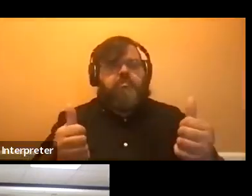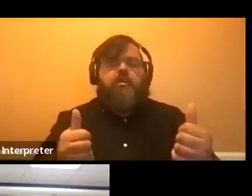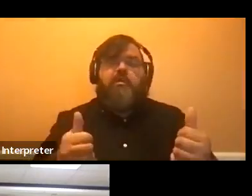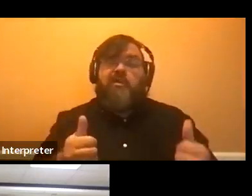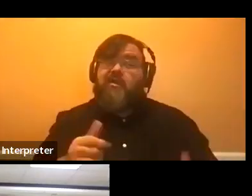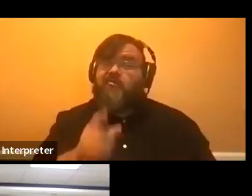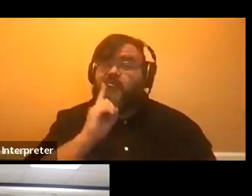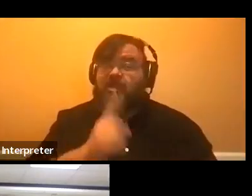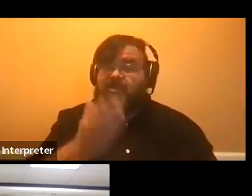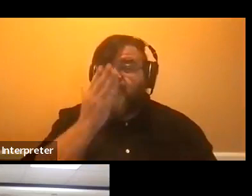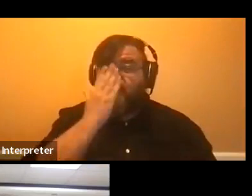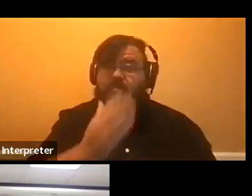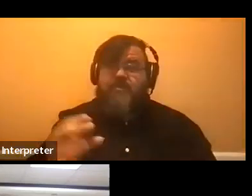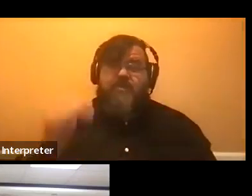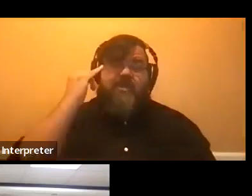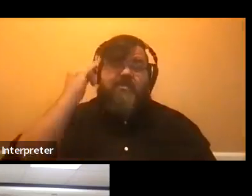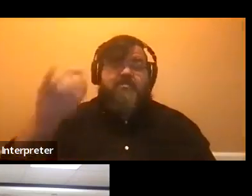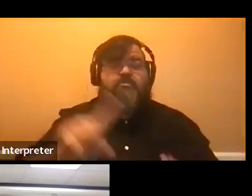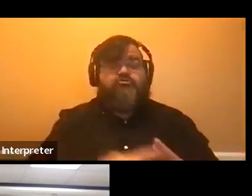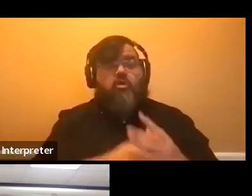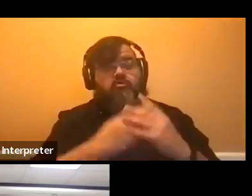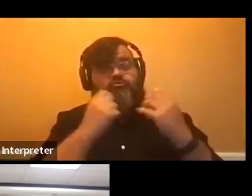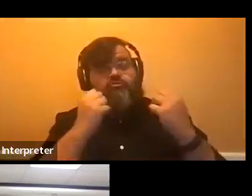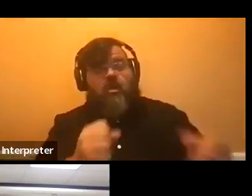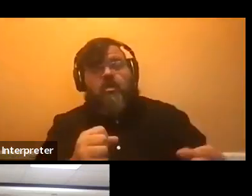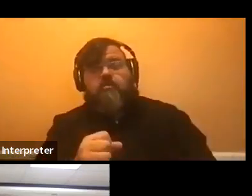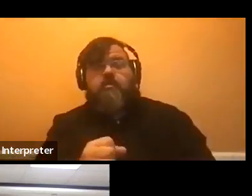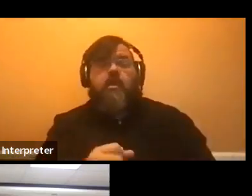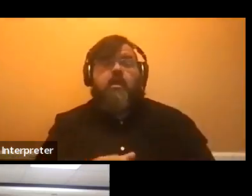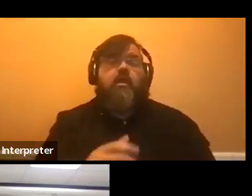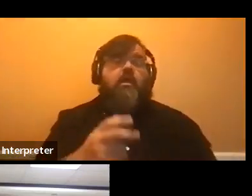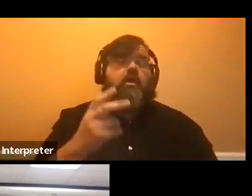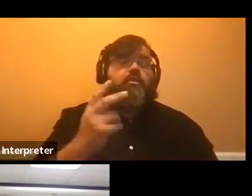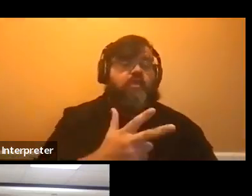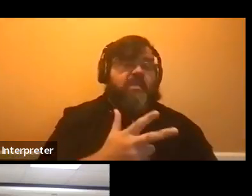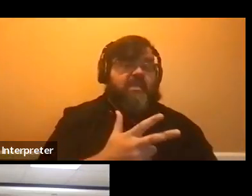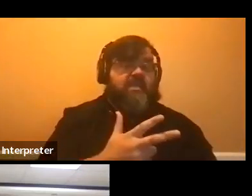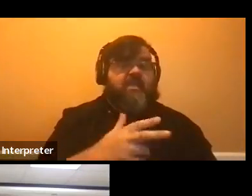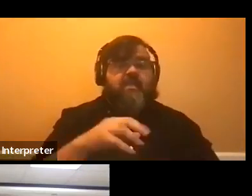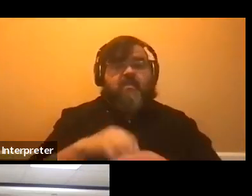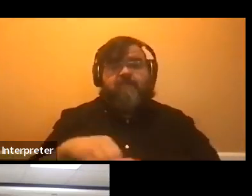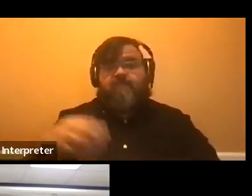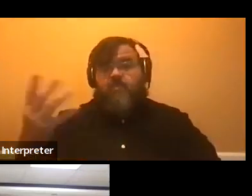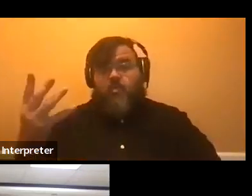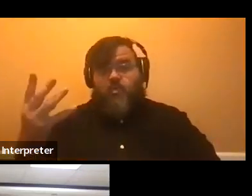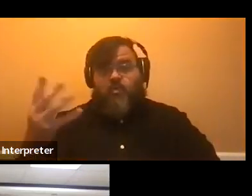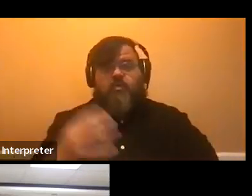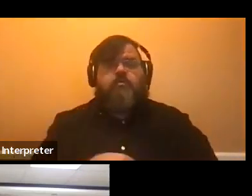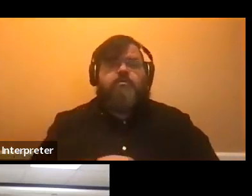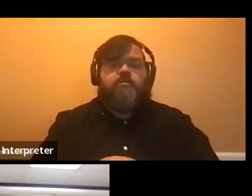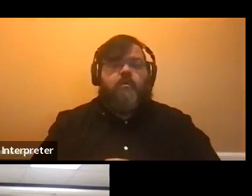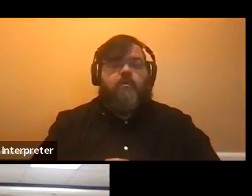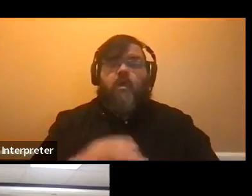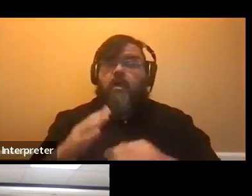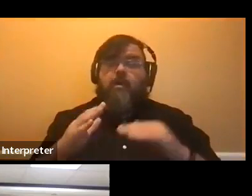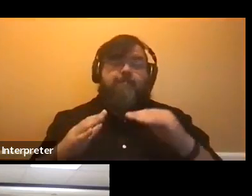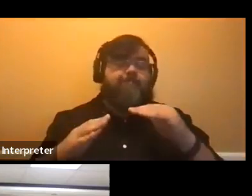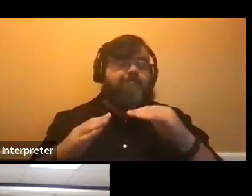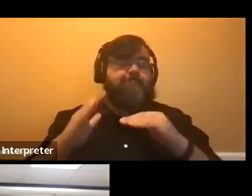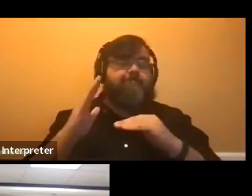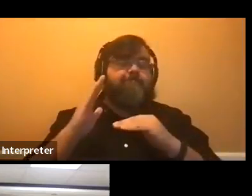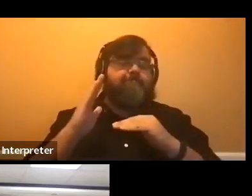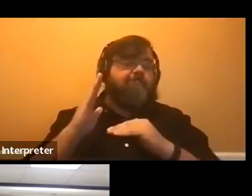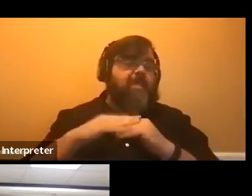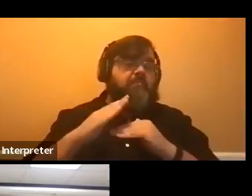courses, and she mentioned the three and four rules, so a minimum of three honors courses in your first two years, your first four